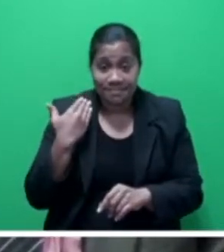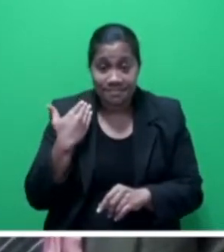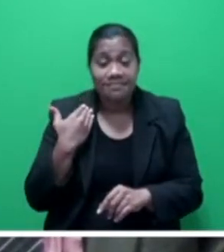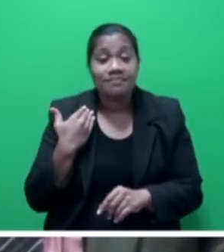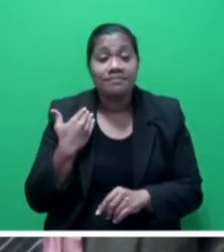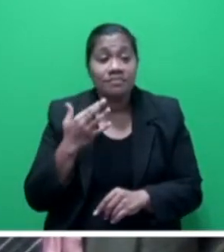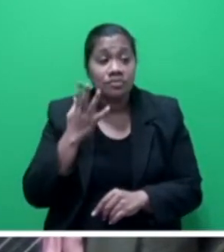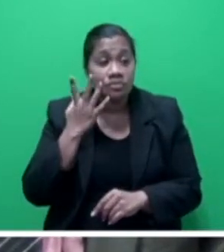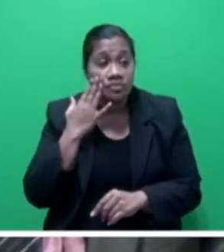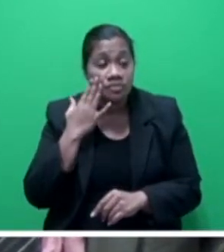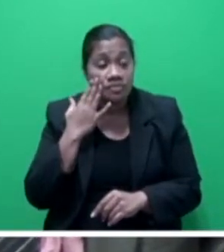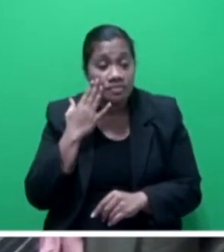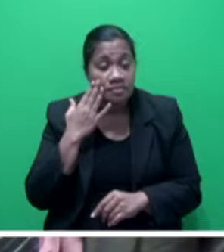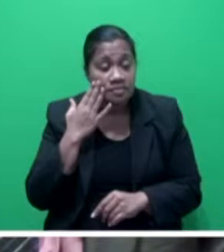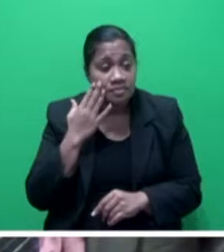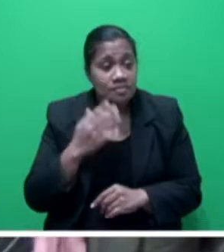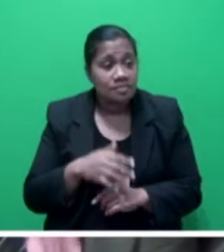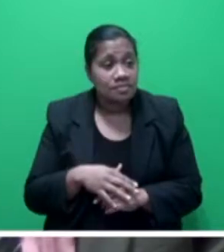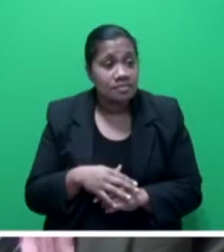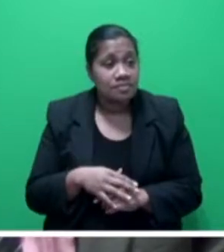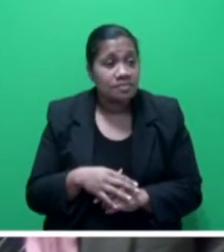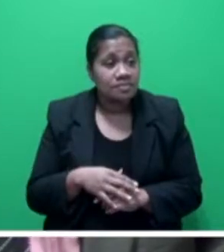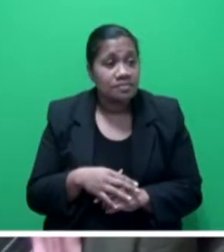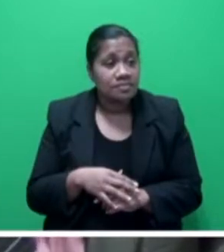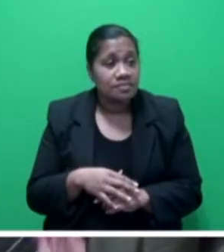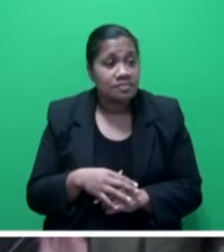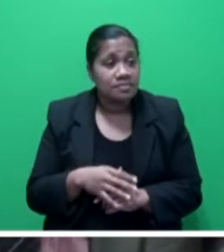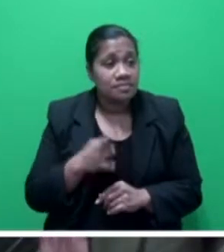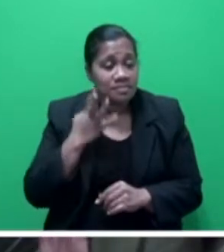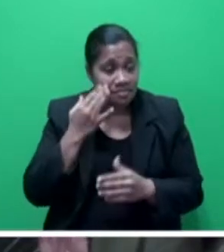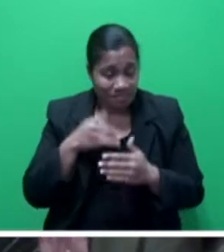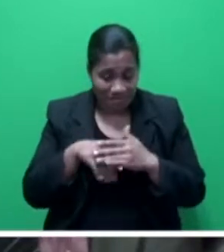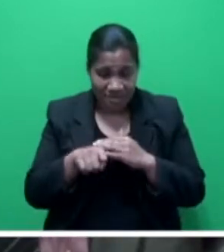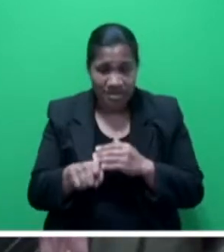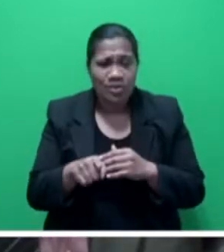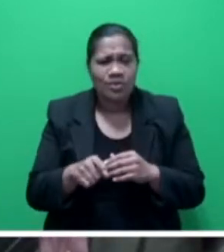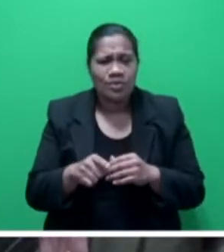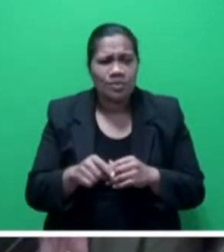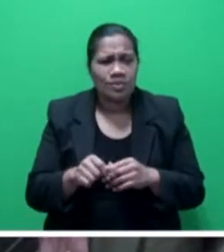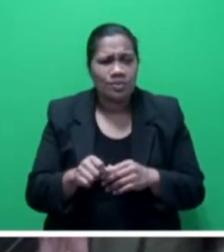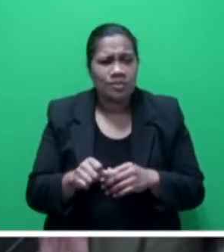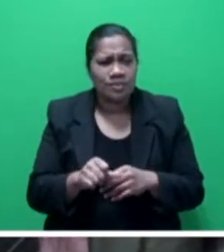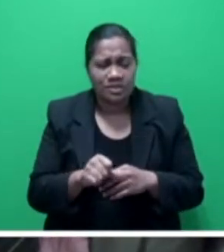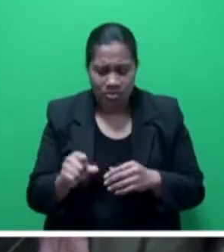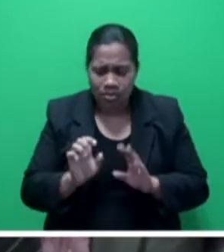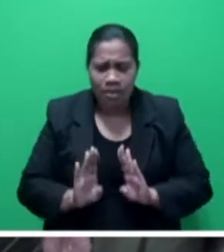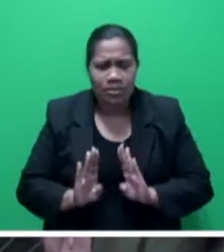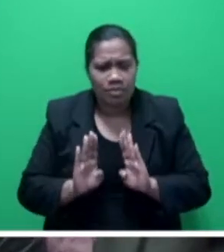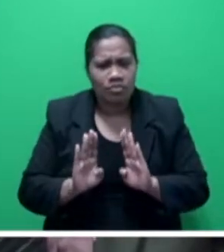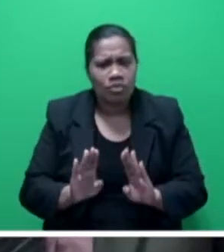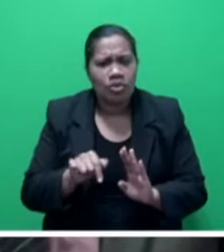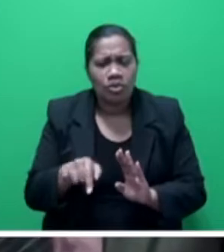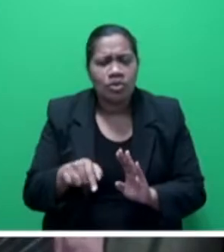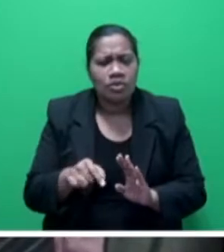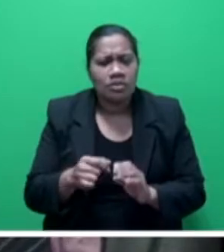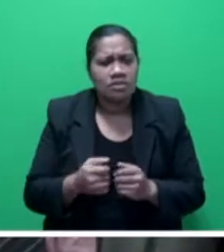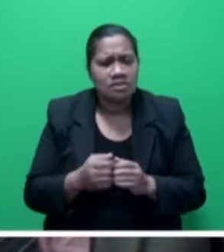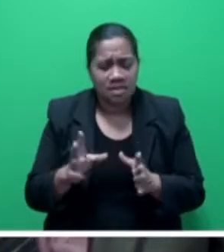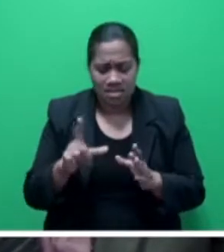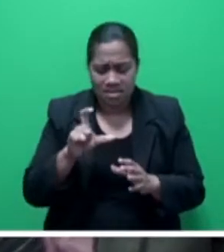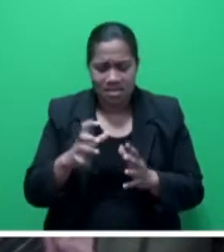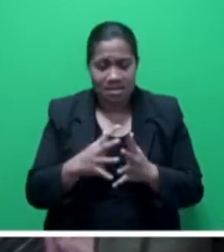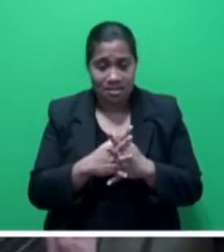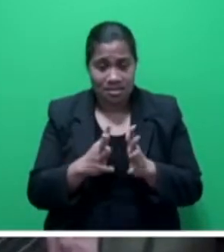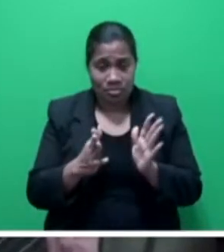it was in earnest, when keyhole surgery was actually being pushed right across, beginning at CWM and then